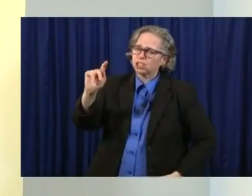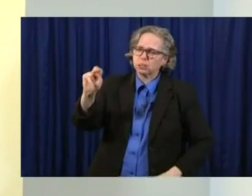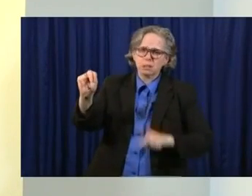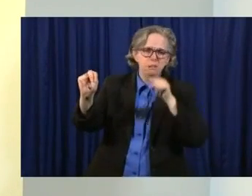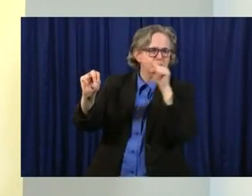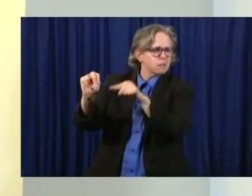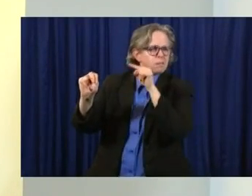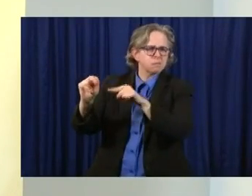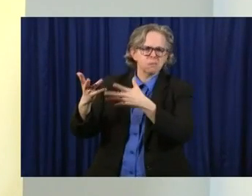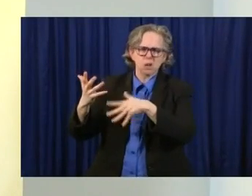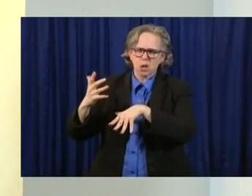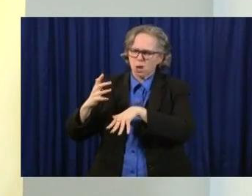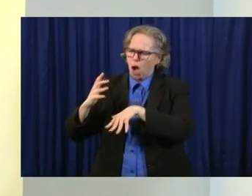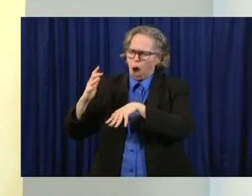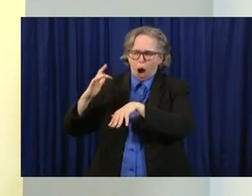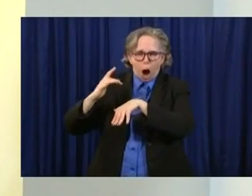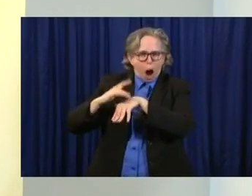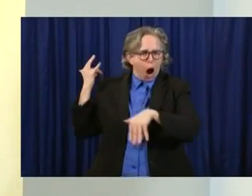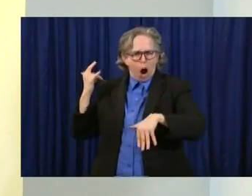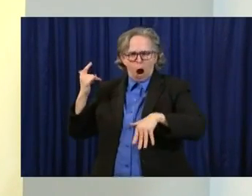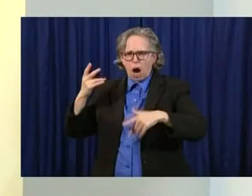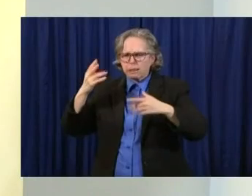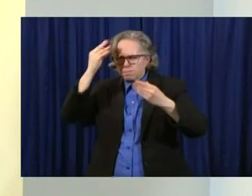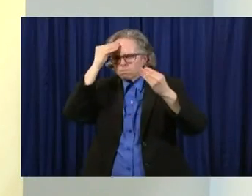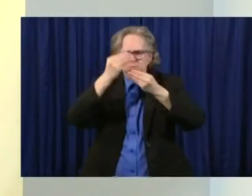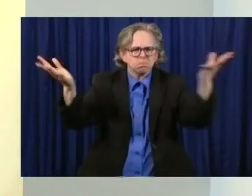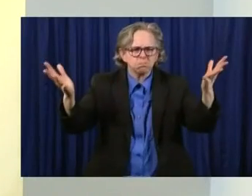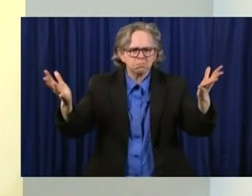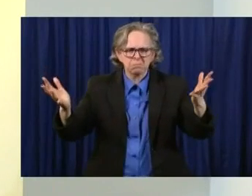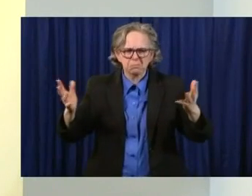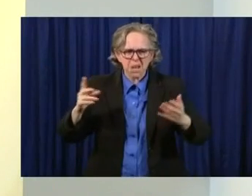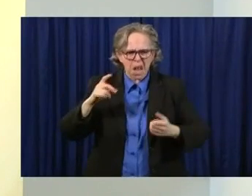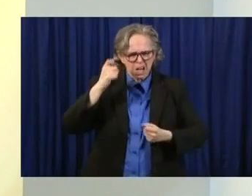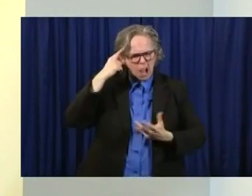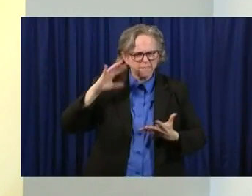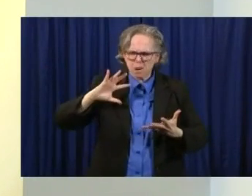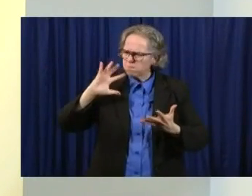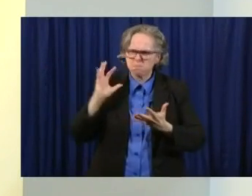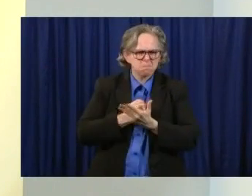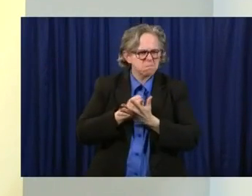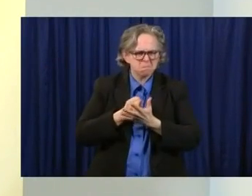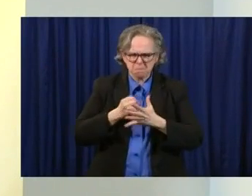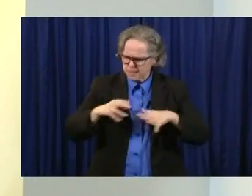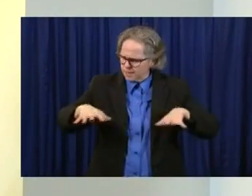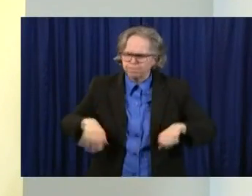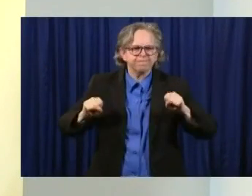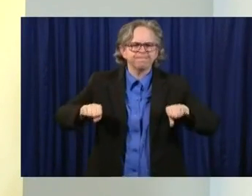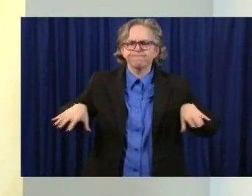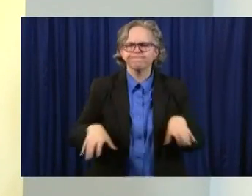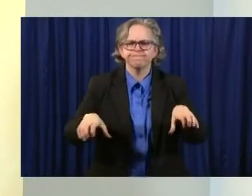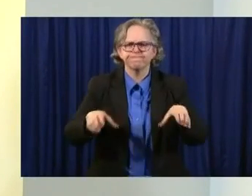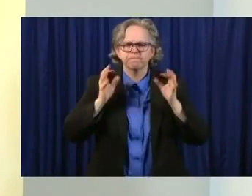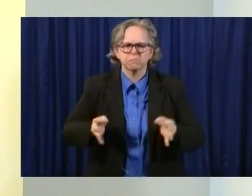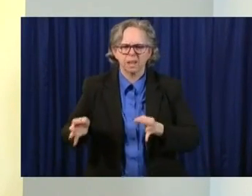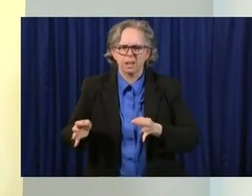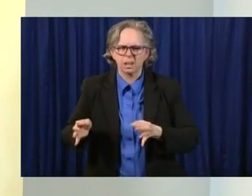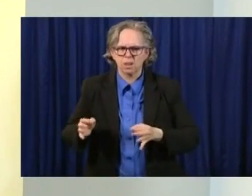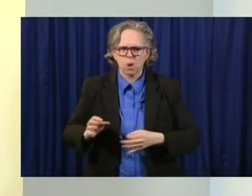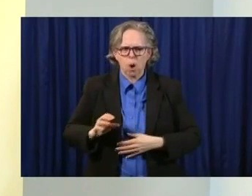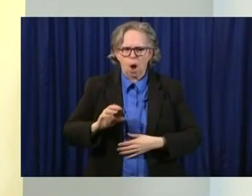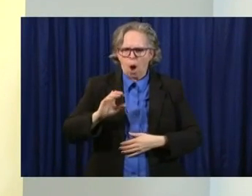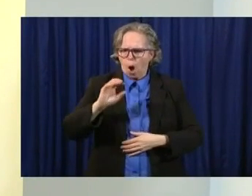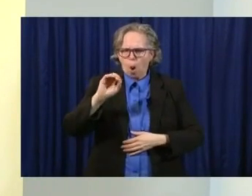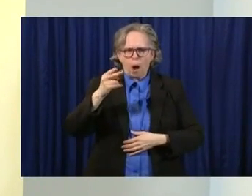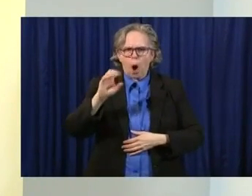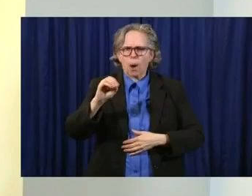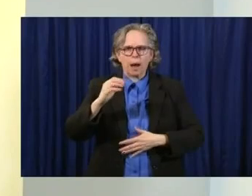signs. The governor took early action, and Ohio is in much better shape today than a lot of states are because of those early